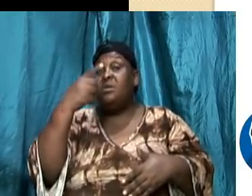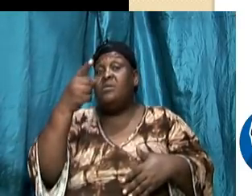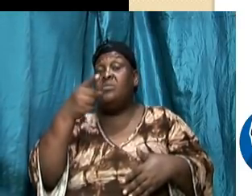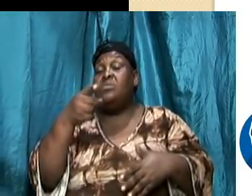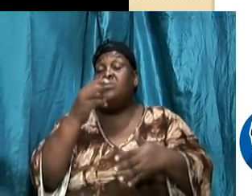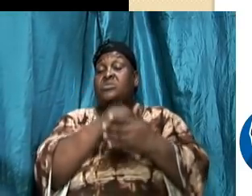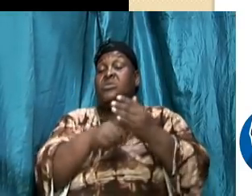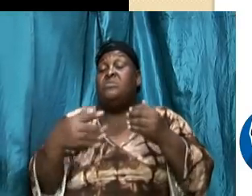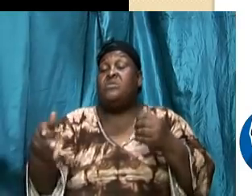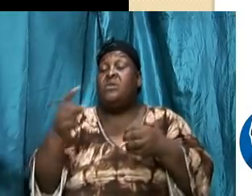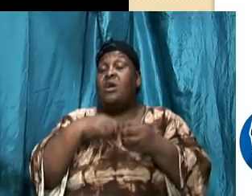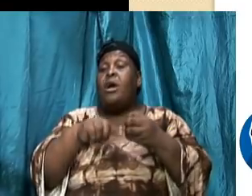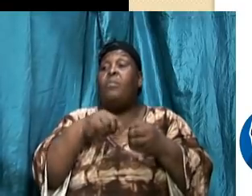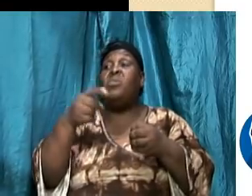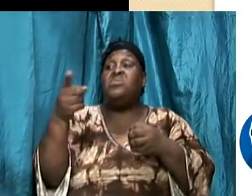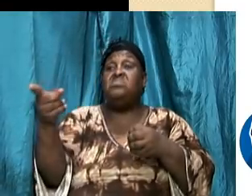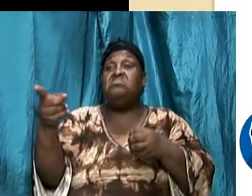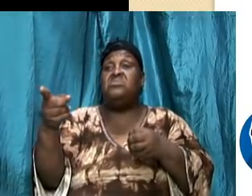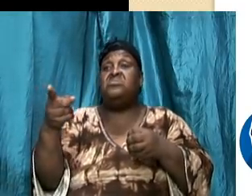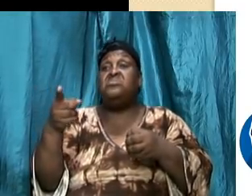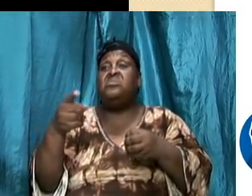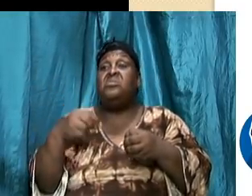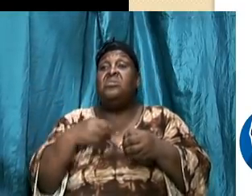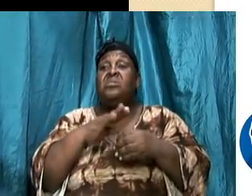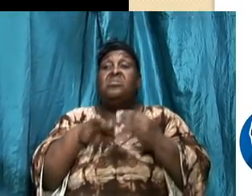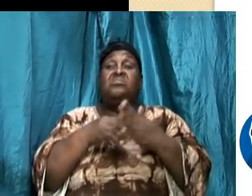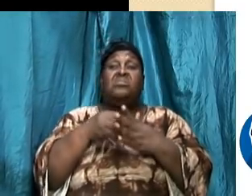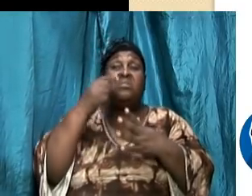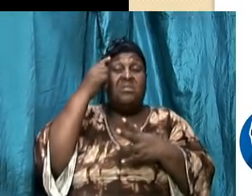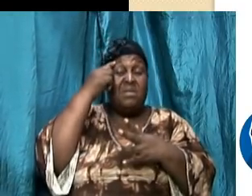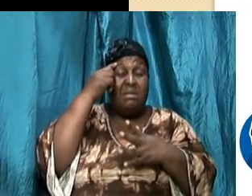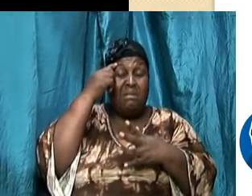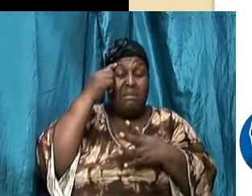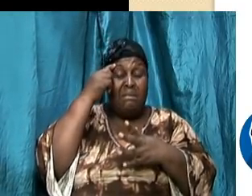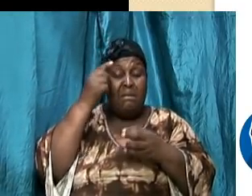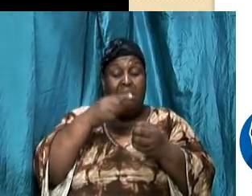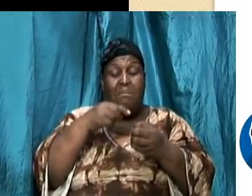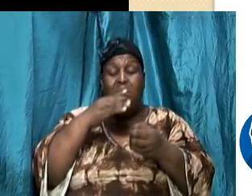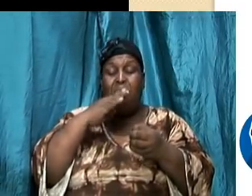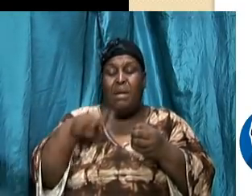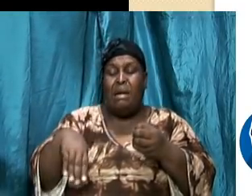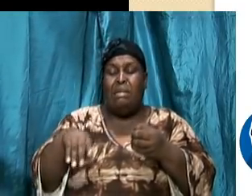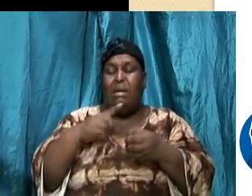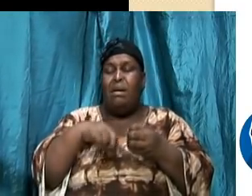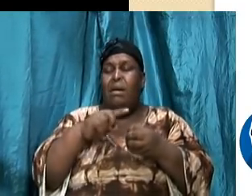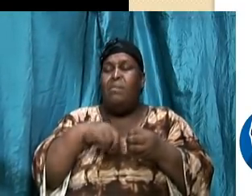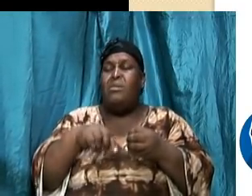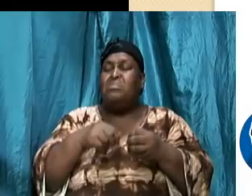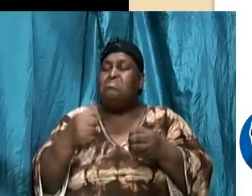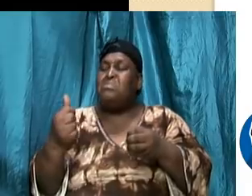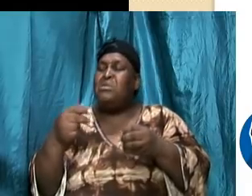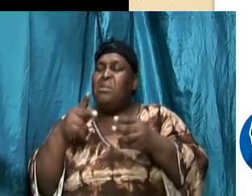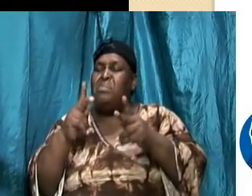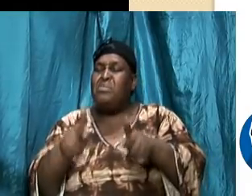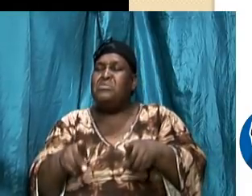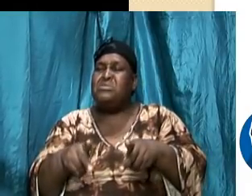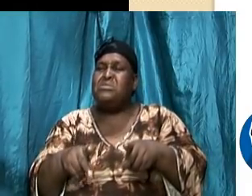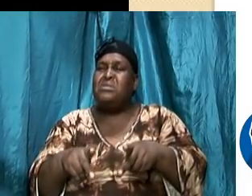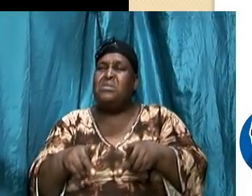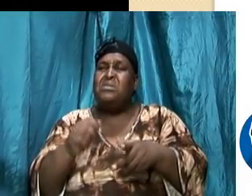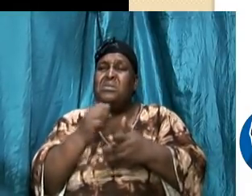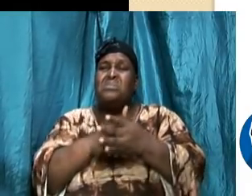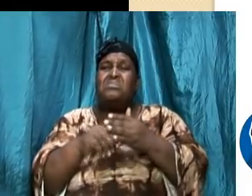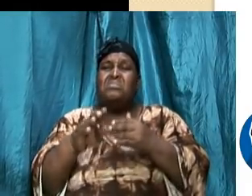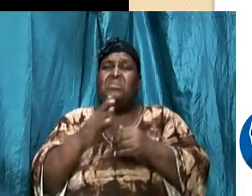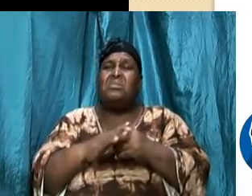believing is wrong so all of a sudden you start to think this about a particular person but something was presented to you that you